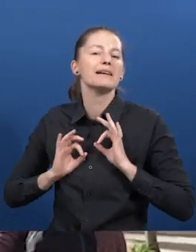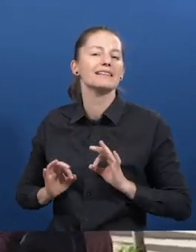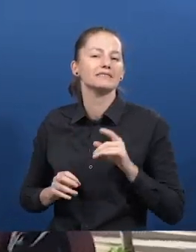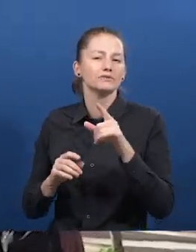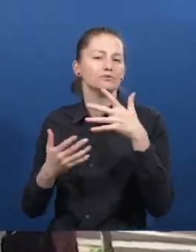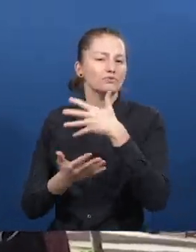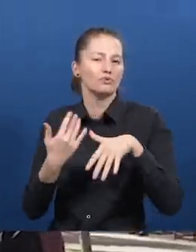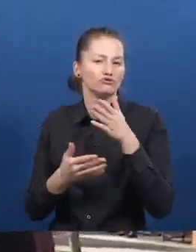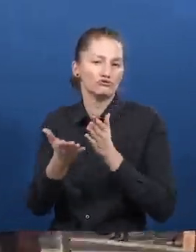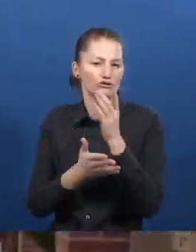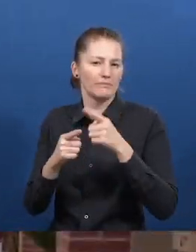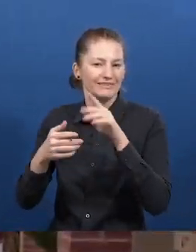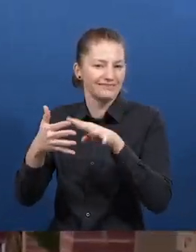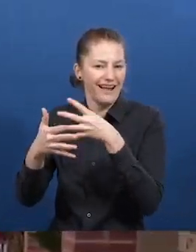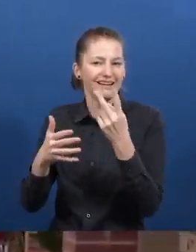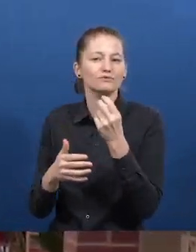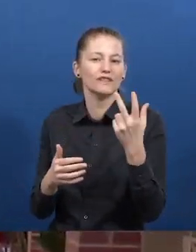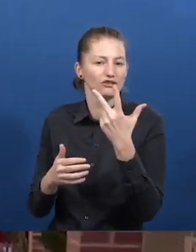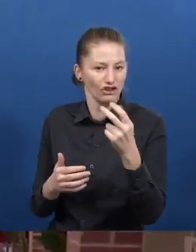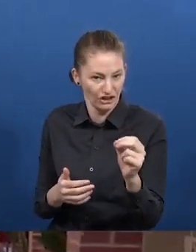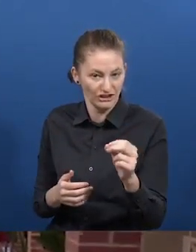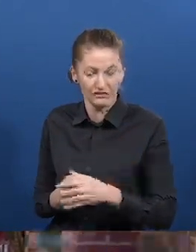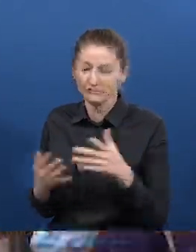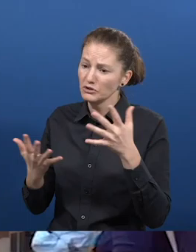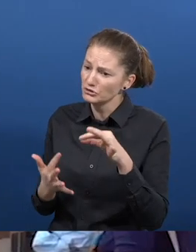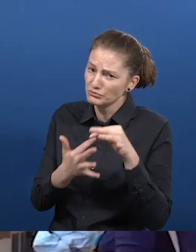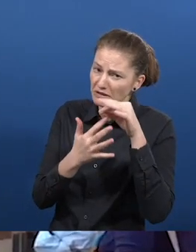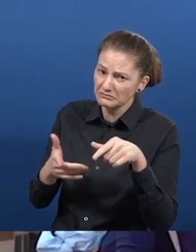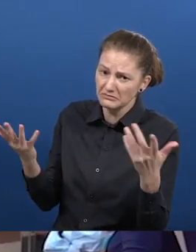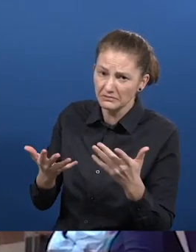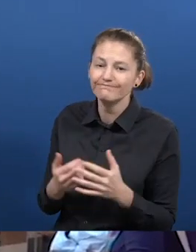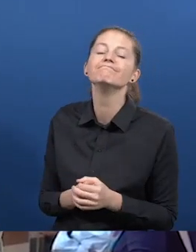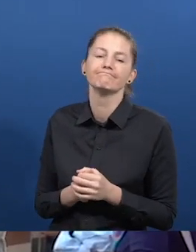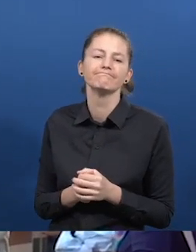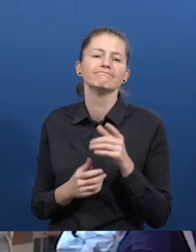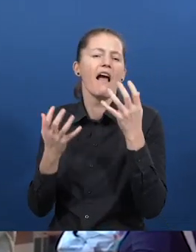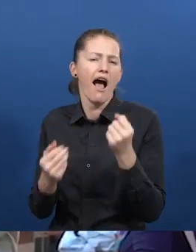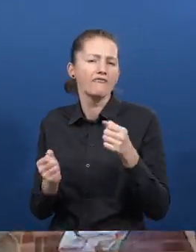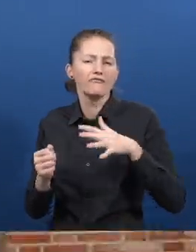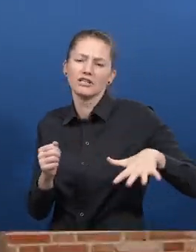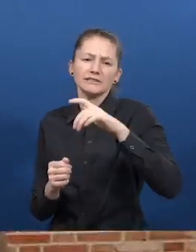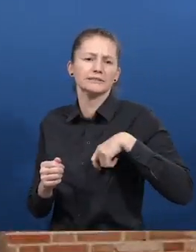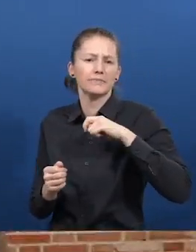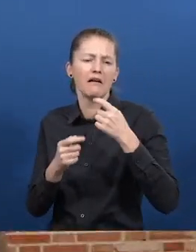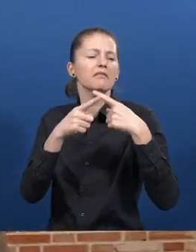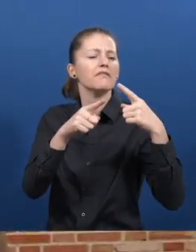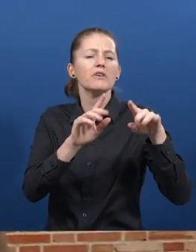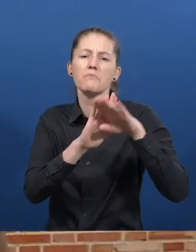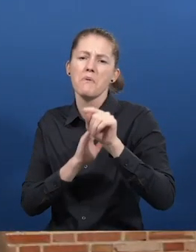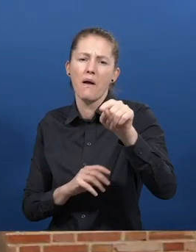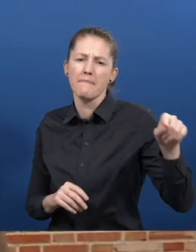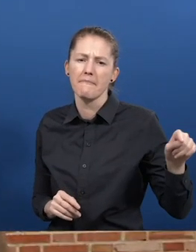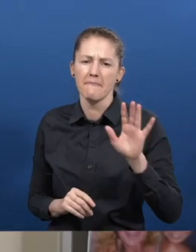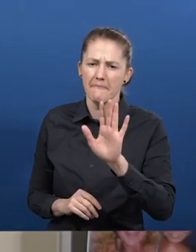citizens can devote to non-profit organizations, being the resources distributed by the Ministry of Social Rights. What is unique and innovative about